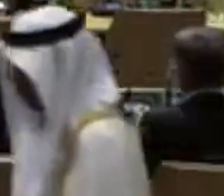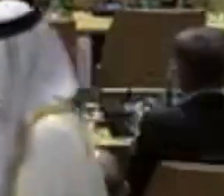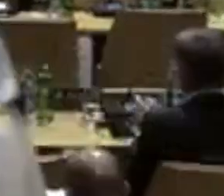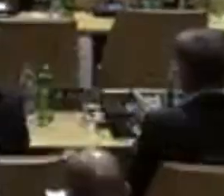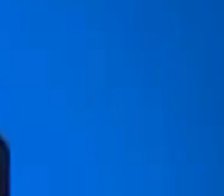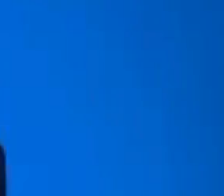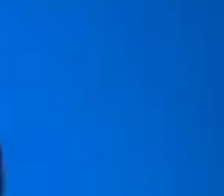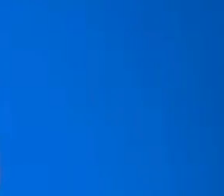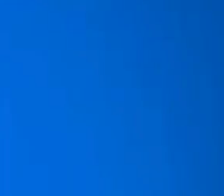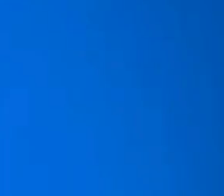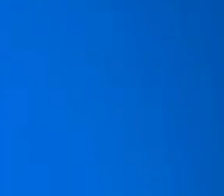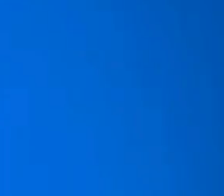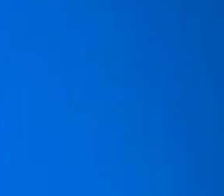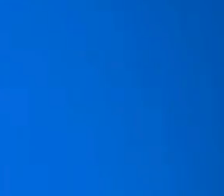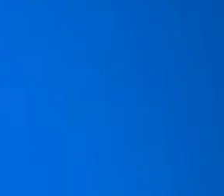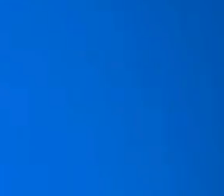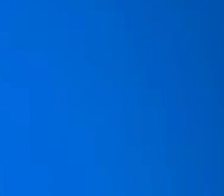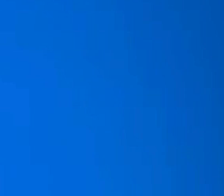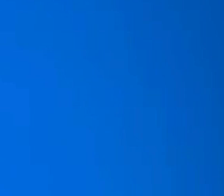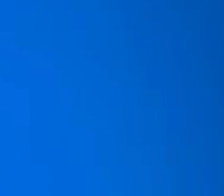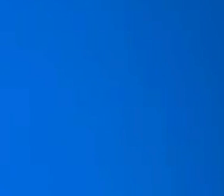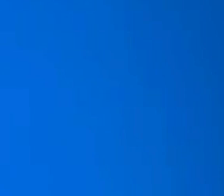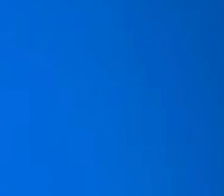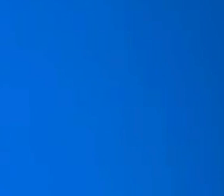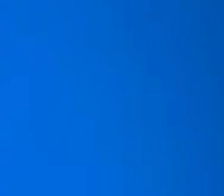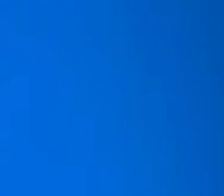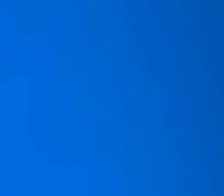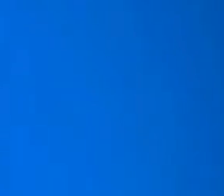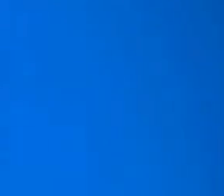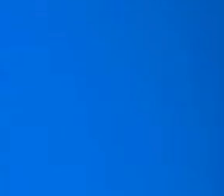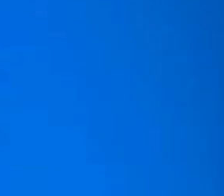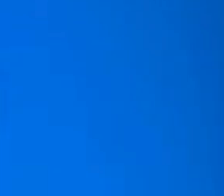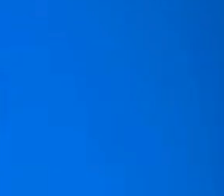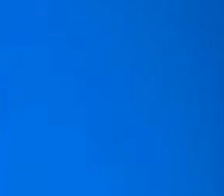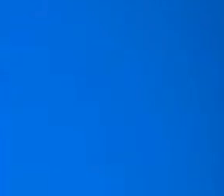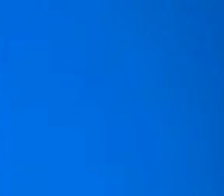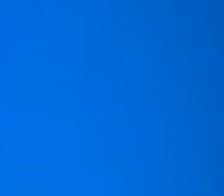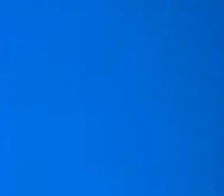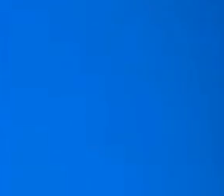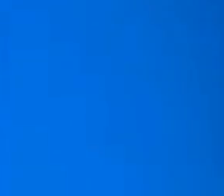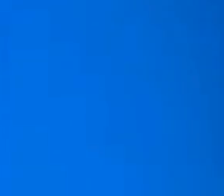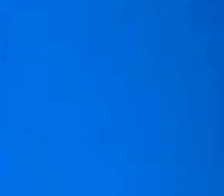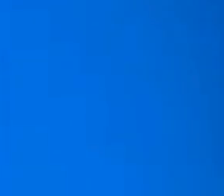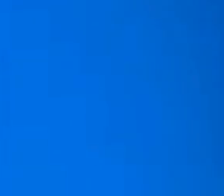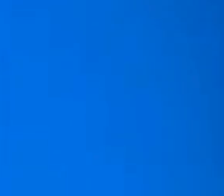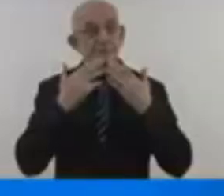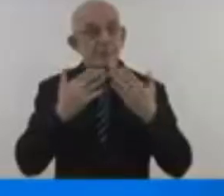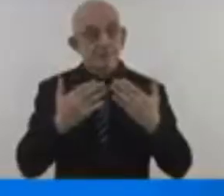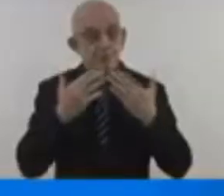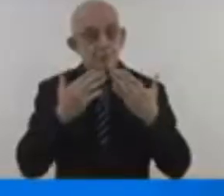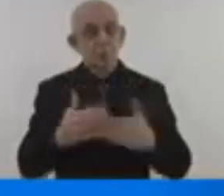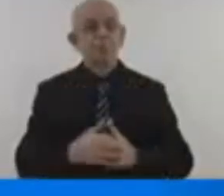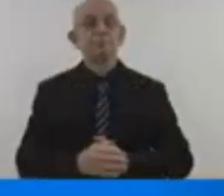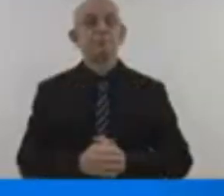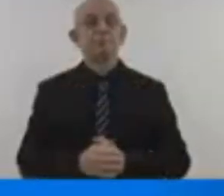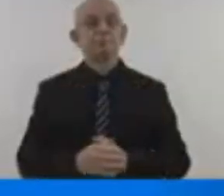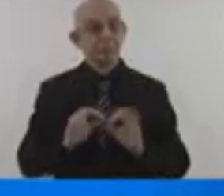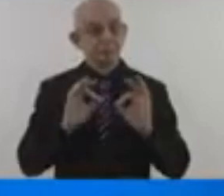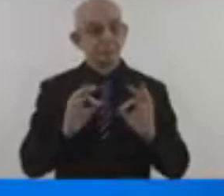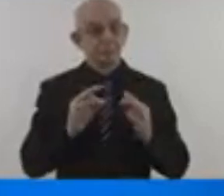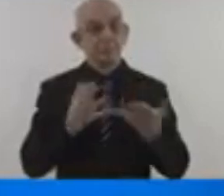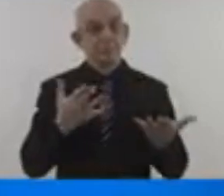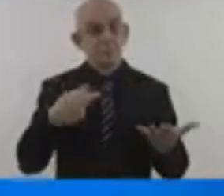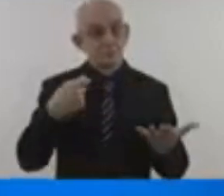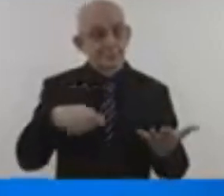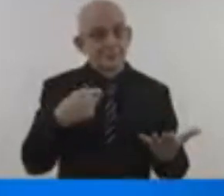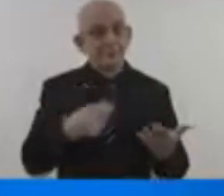President Aliyev, I thank you, the COP President, Mukhtar Babayev, and the Government